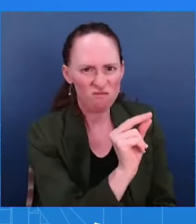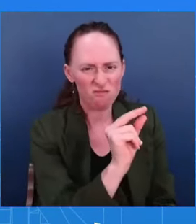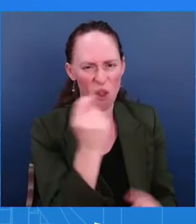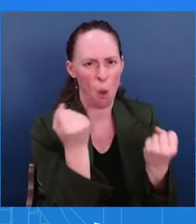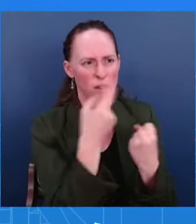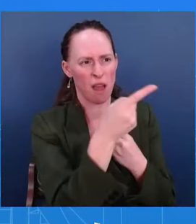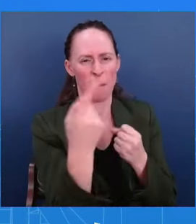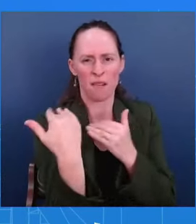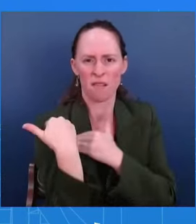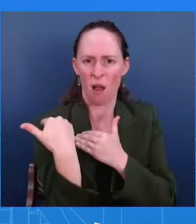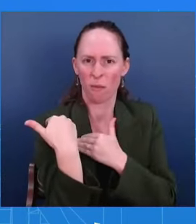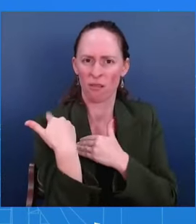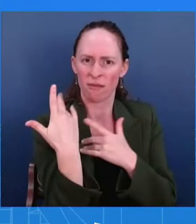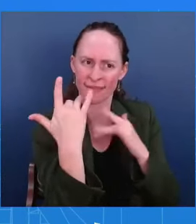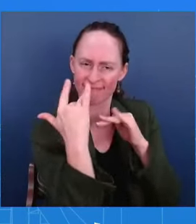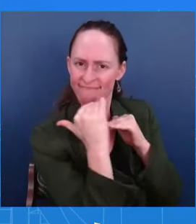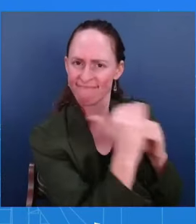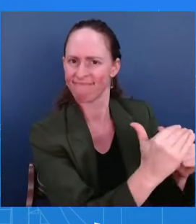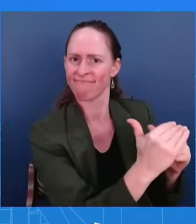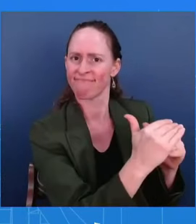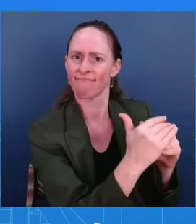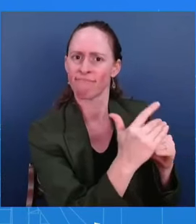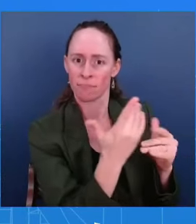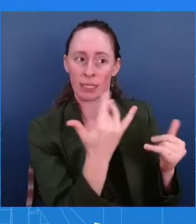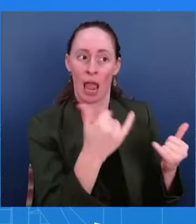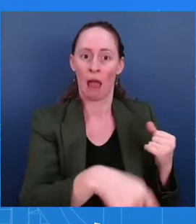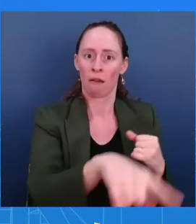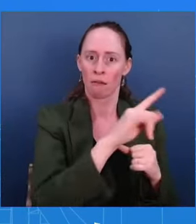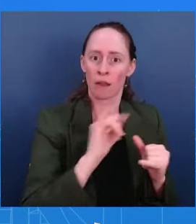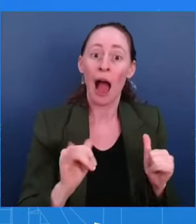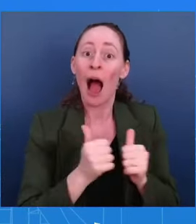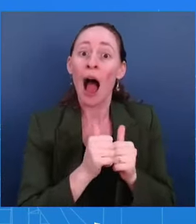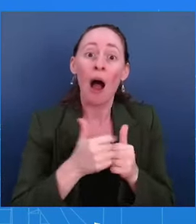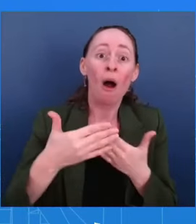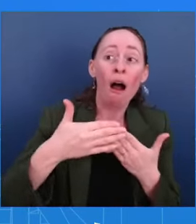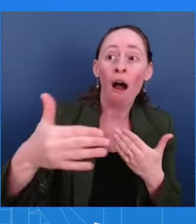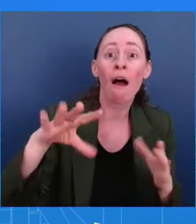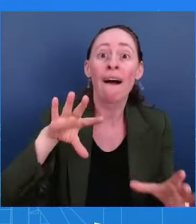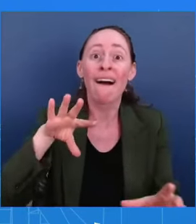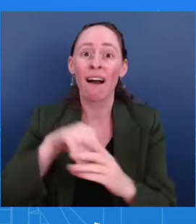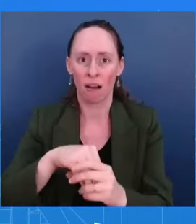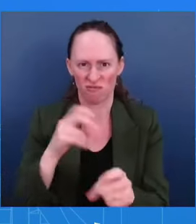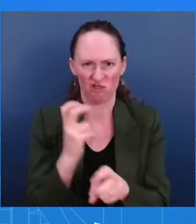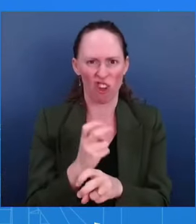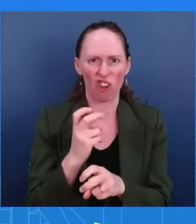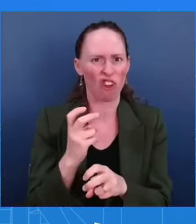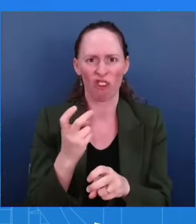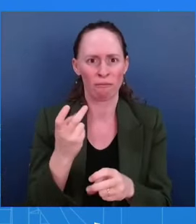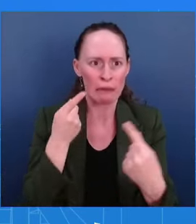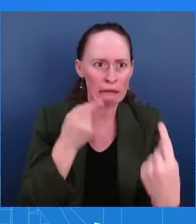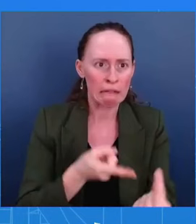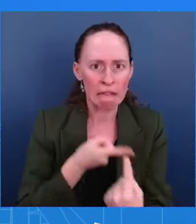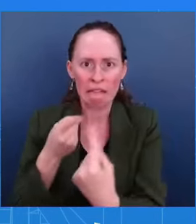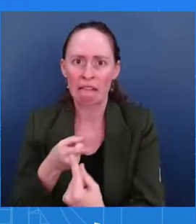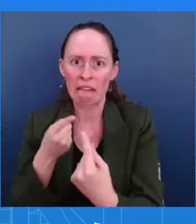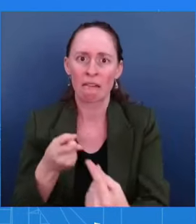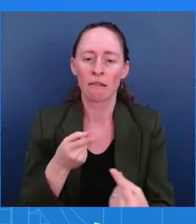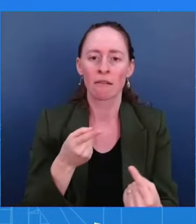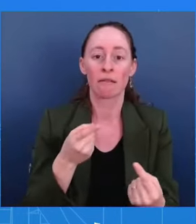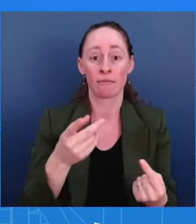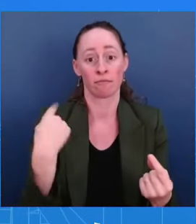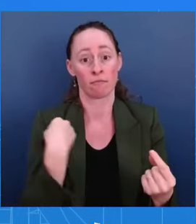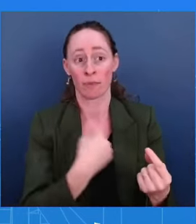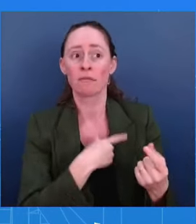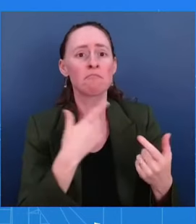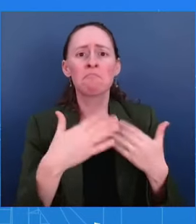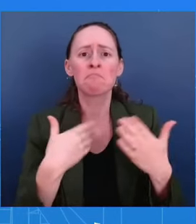exactly what the actions today and I'm sure actions to come as appropriate will do, will make it harder for them. Will it make it completely impossible?